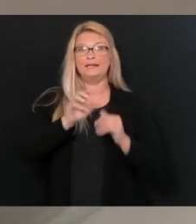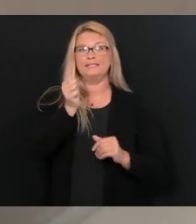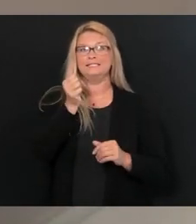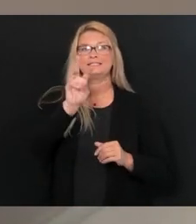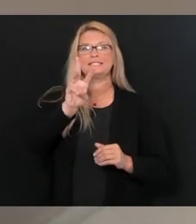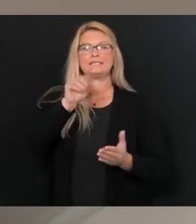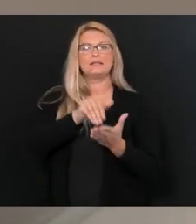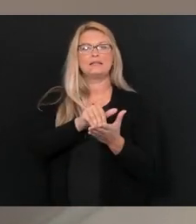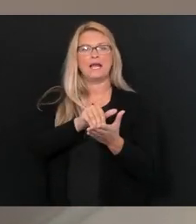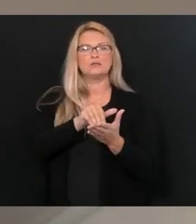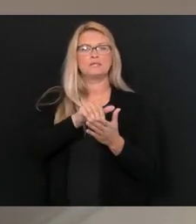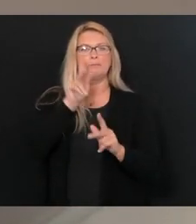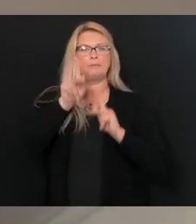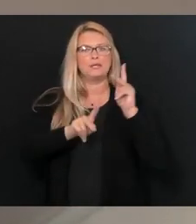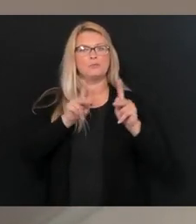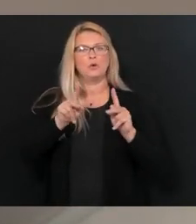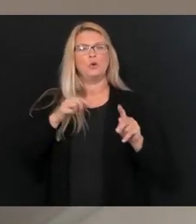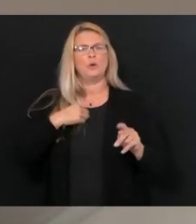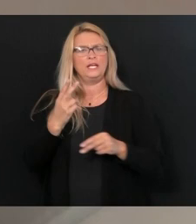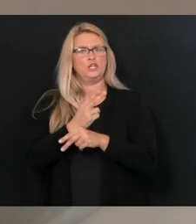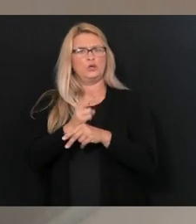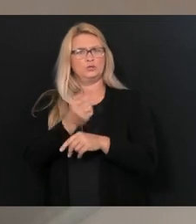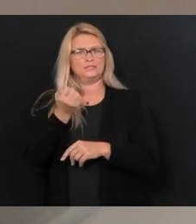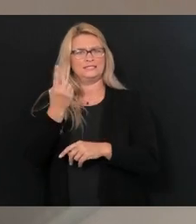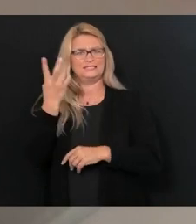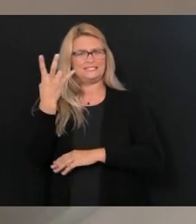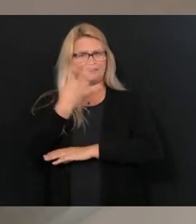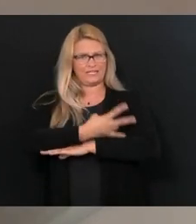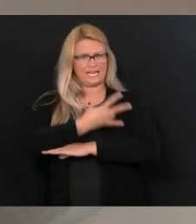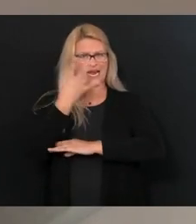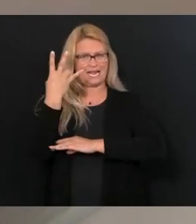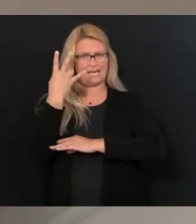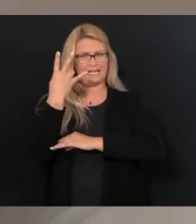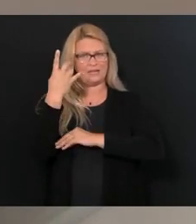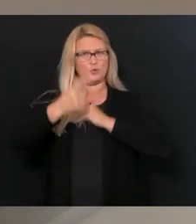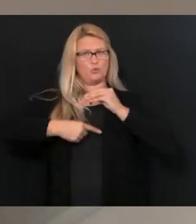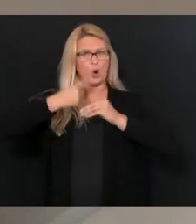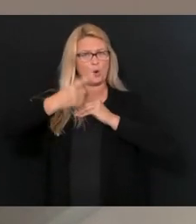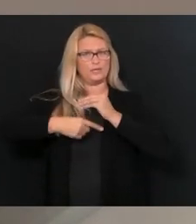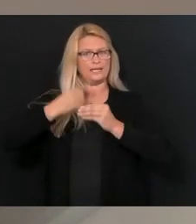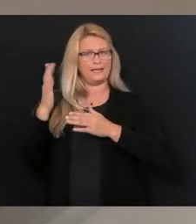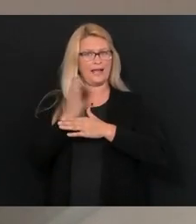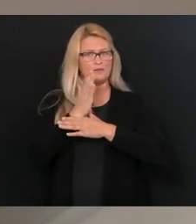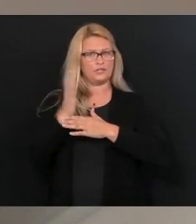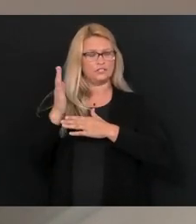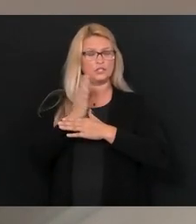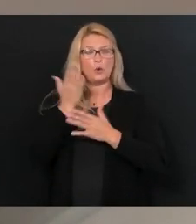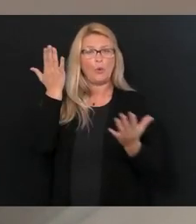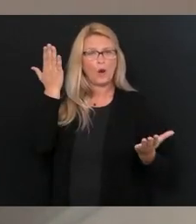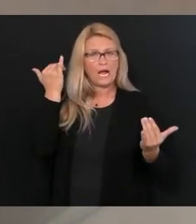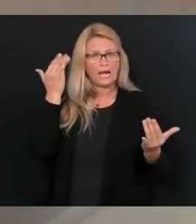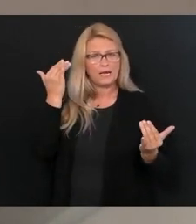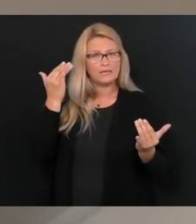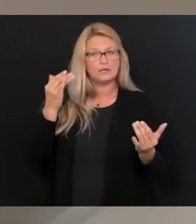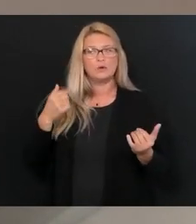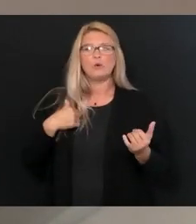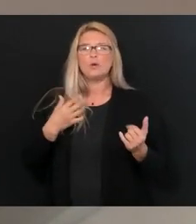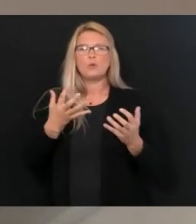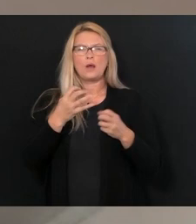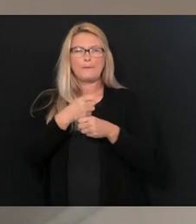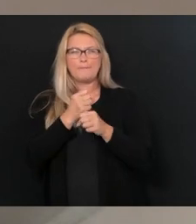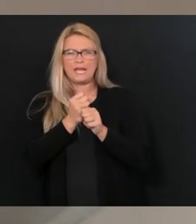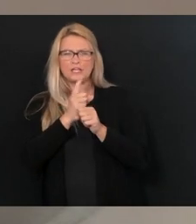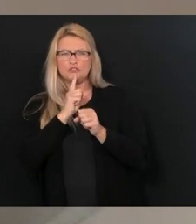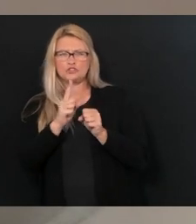seven day rolling average. And the reason why we did that, again, just as a reminder, is because we looked at those outlier